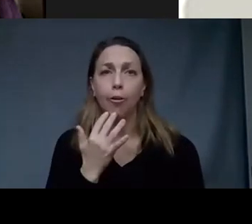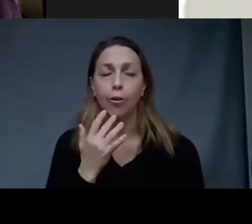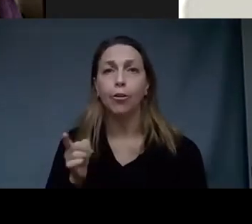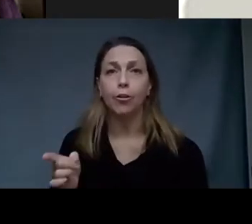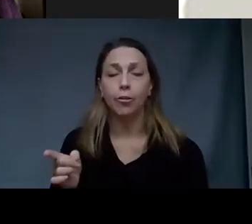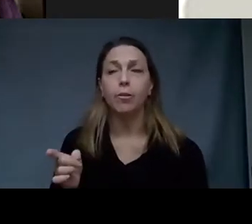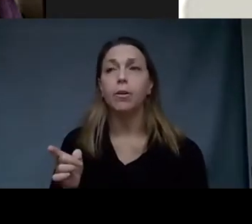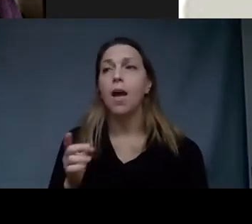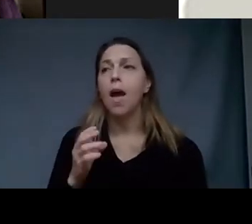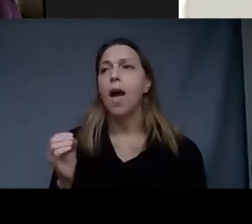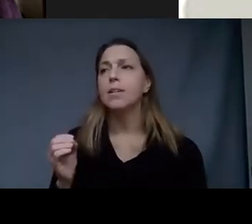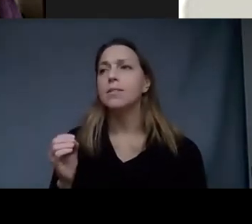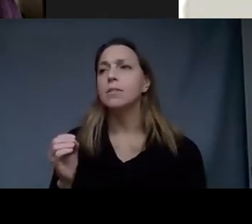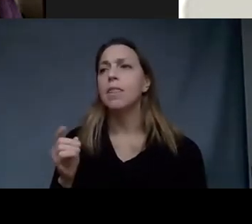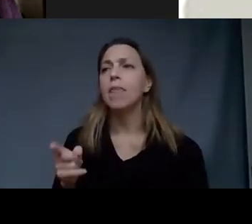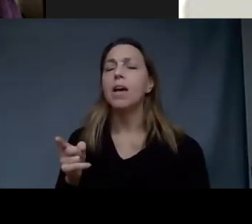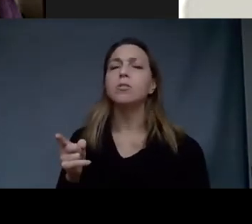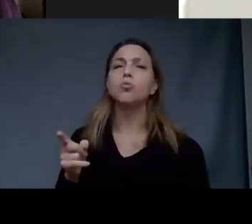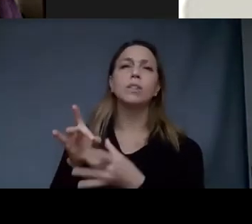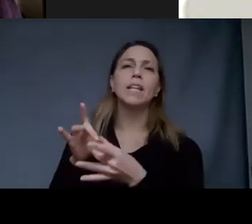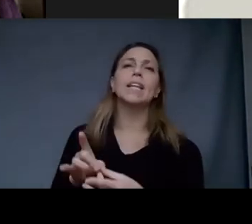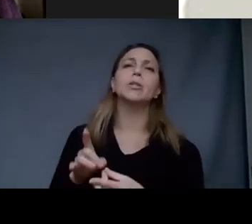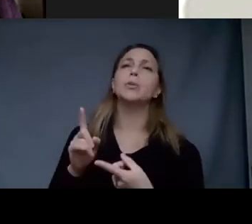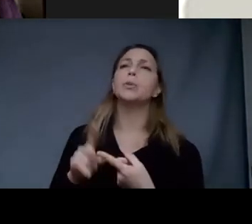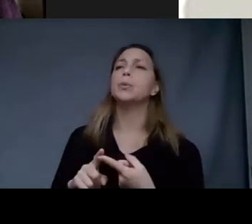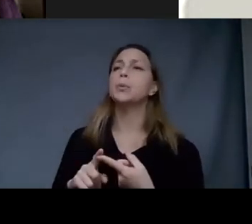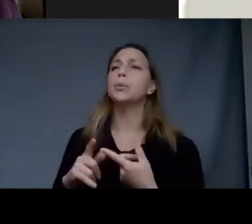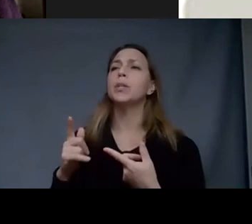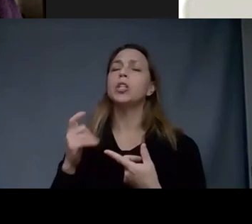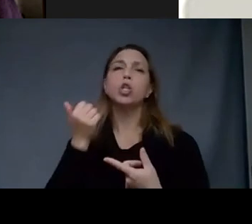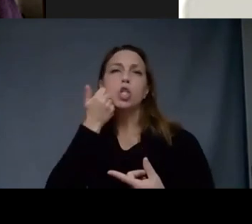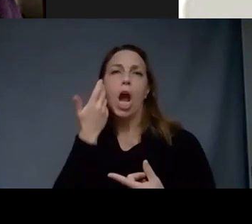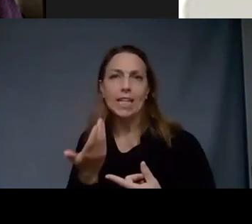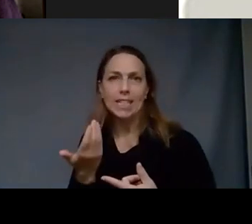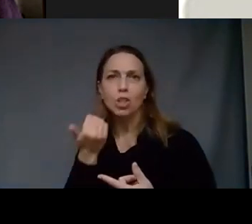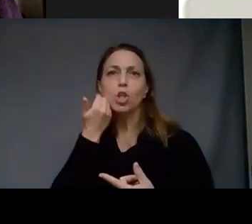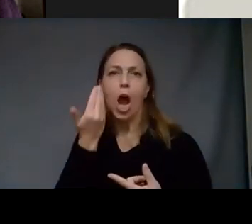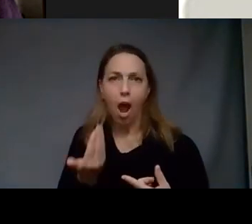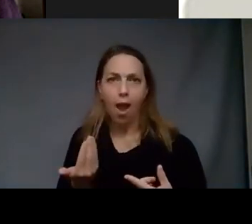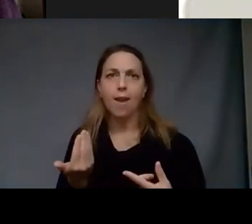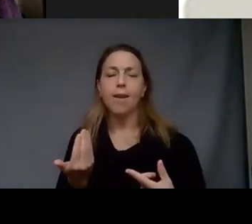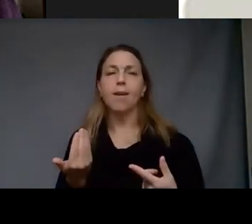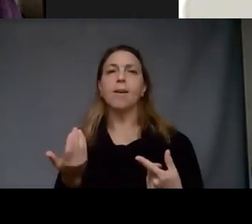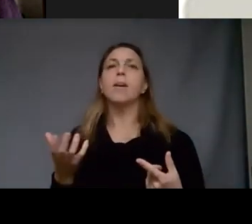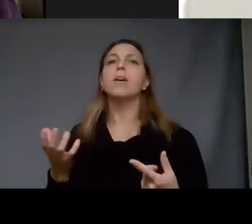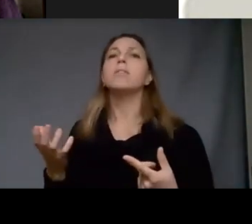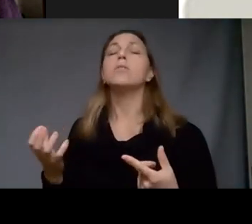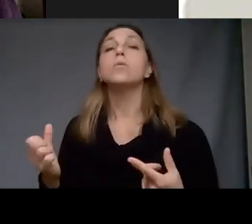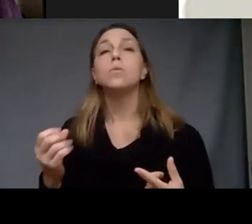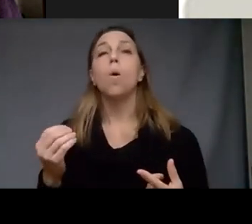that has something to do with a kind of shyness so a lot of color big color